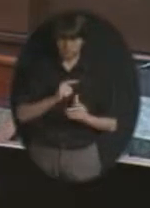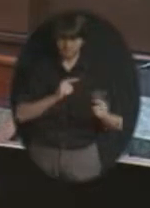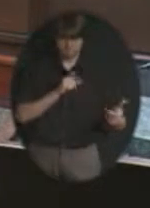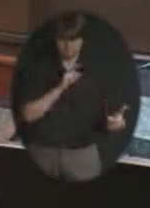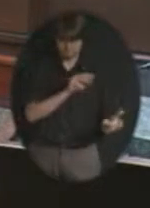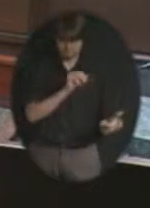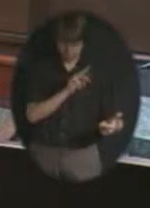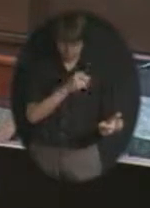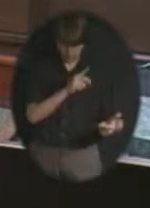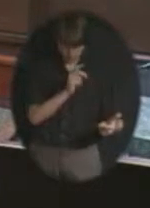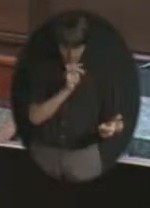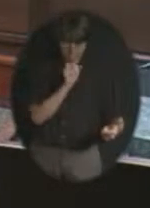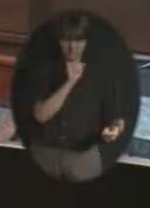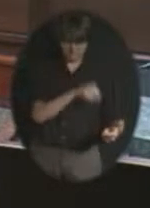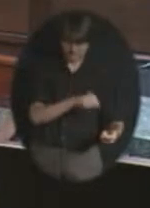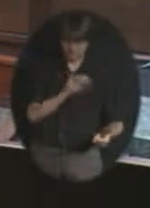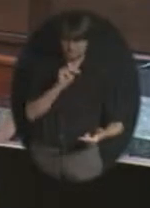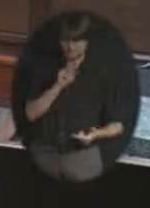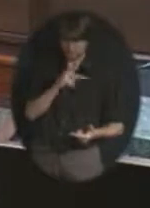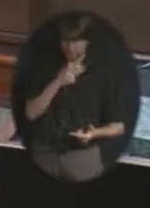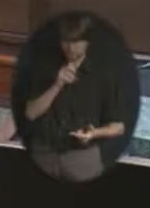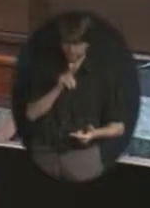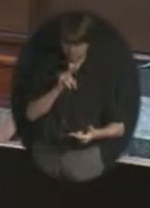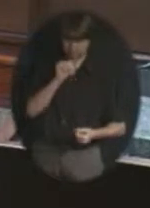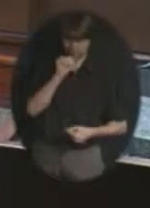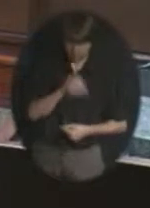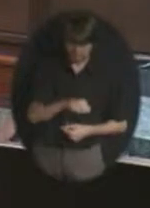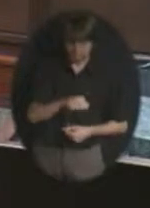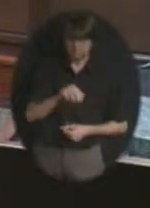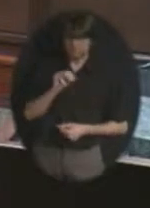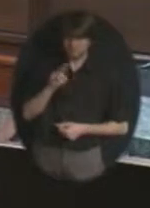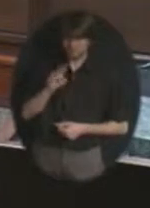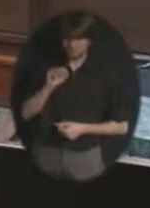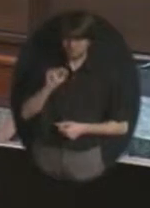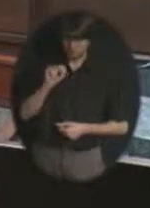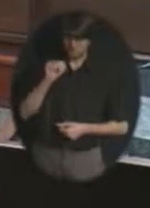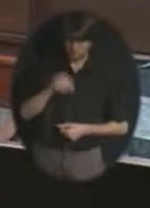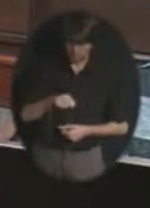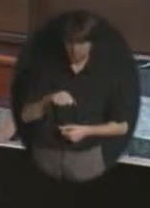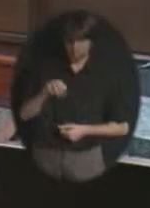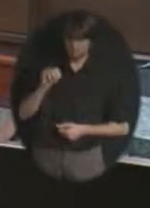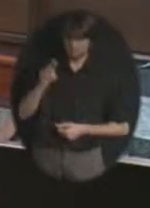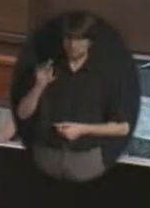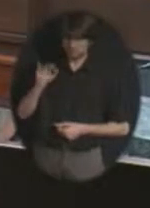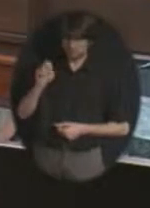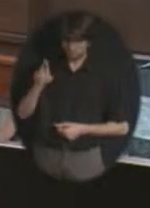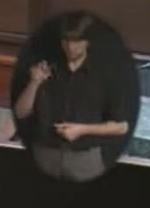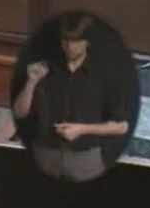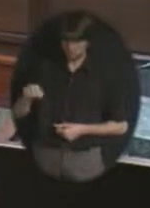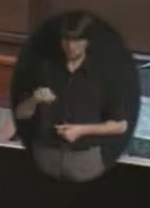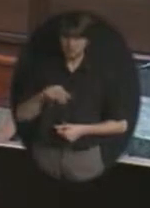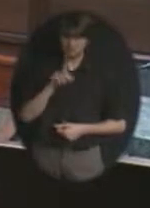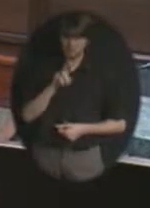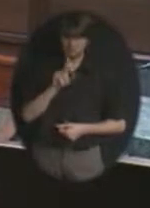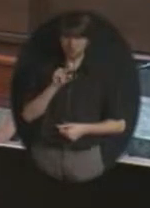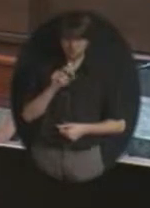Mr. Parker? Yes. Mrs. Martin? Yes. Mrs. Felter? Yes. Dr. Daniels? Mrs. Ashley? Yes.